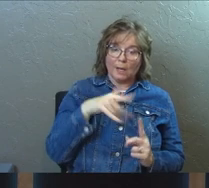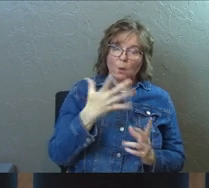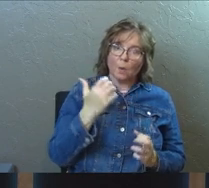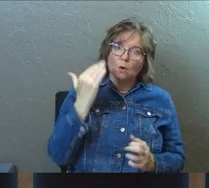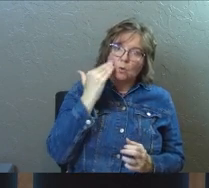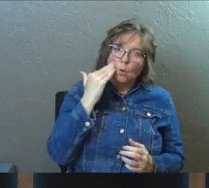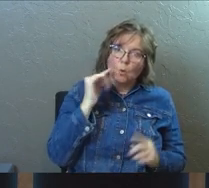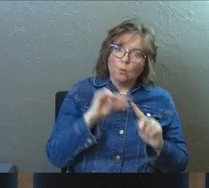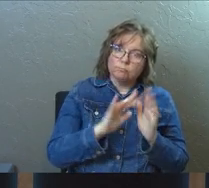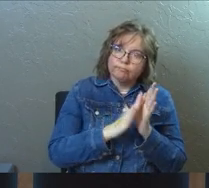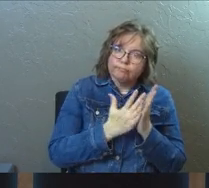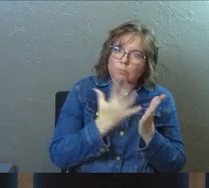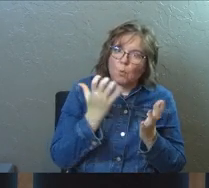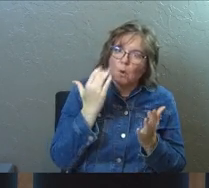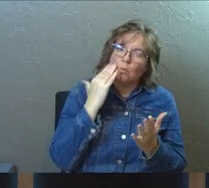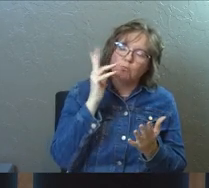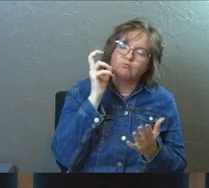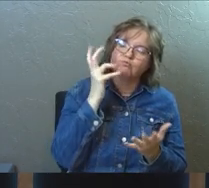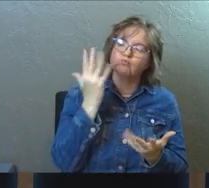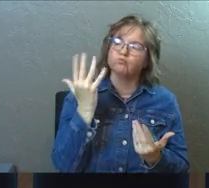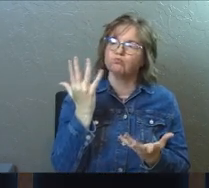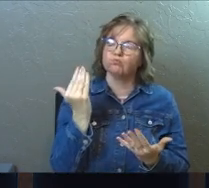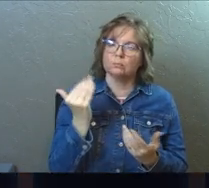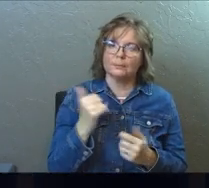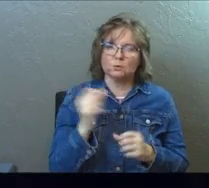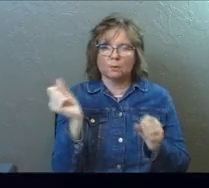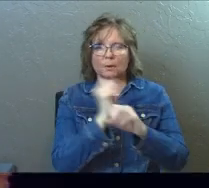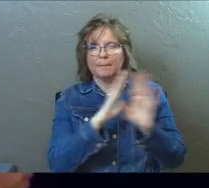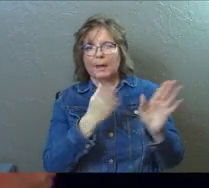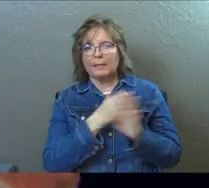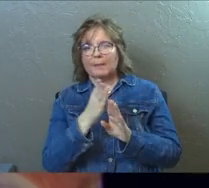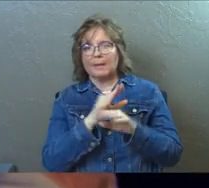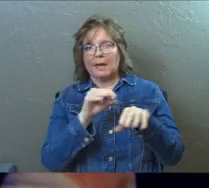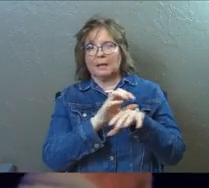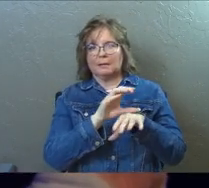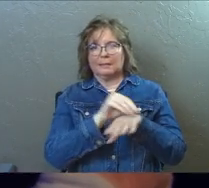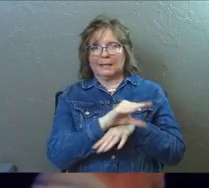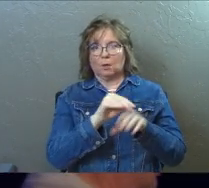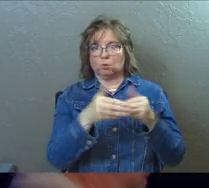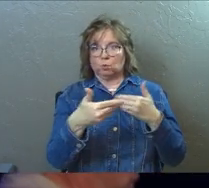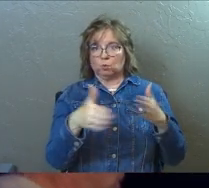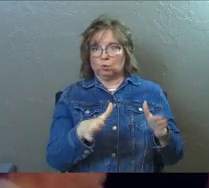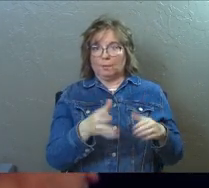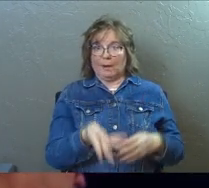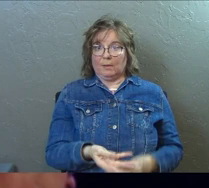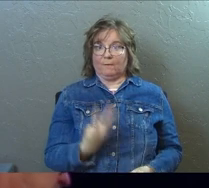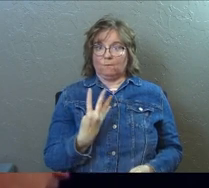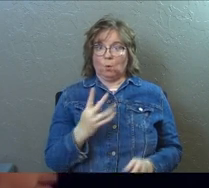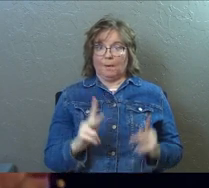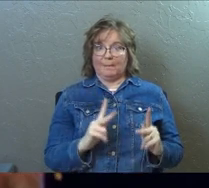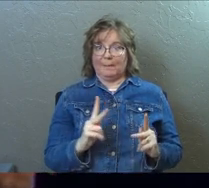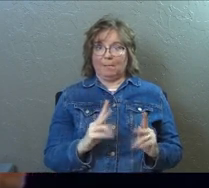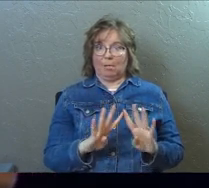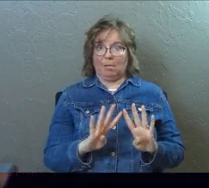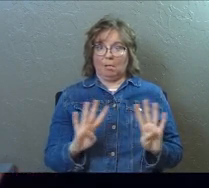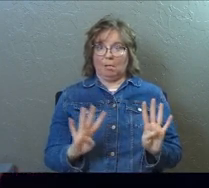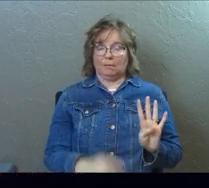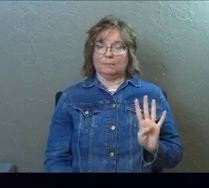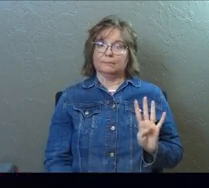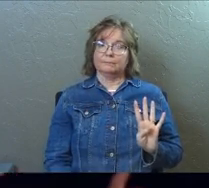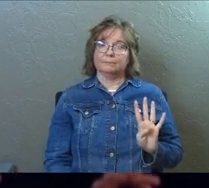the Lord. So I just want you to imagine the main council room of that governor, and there's four people standing there.